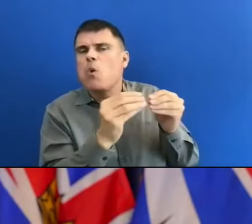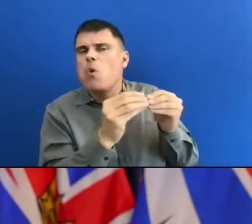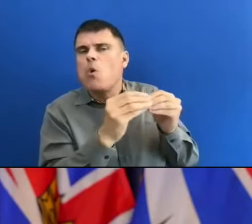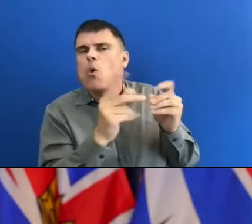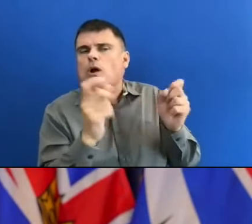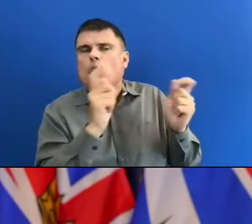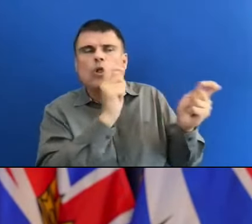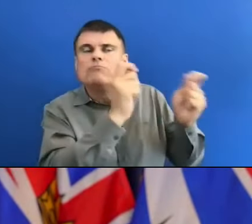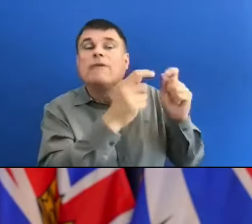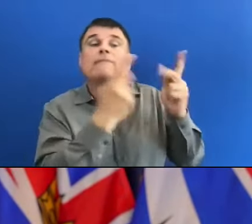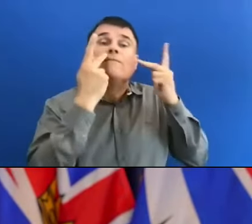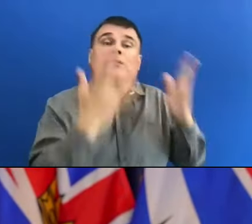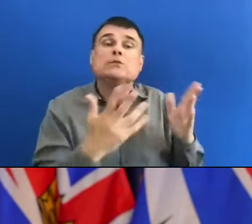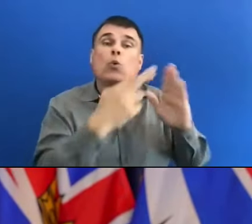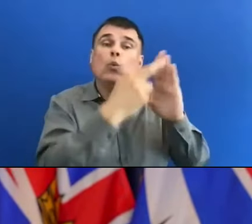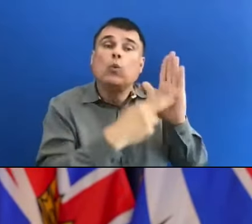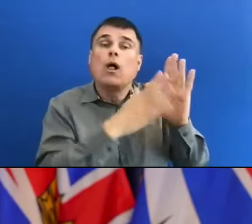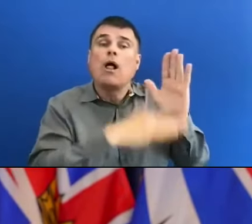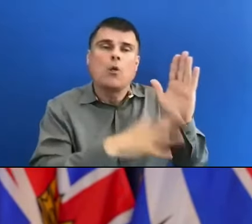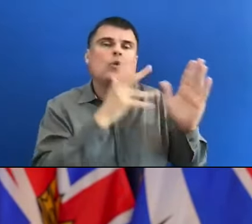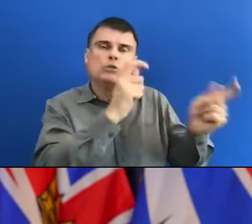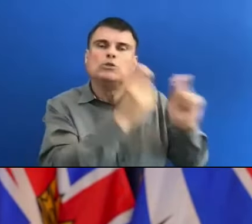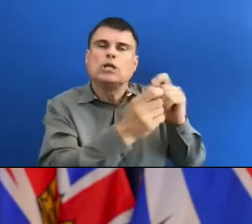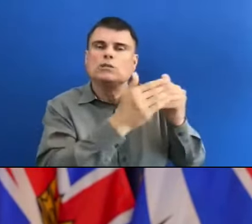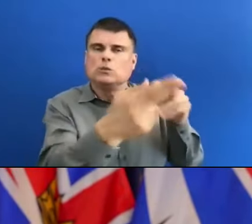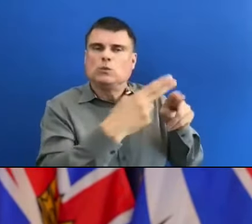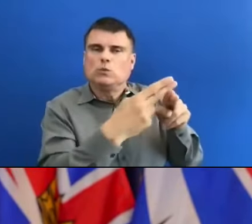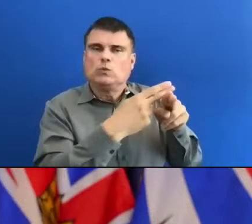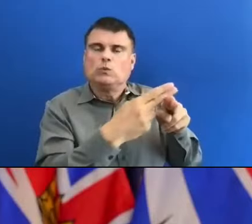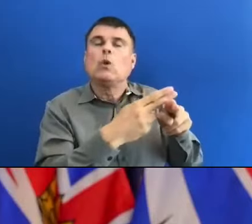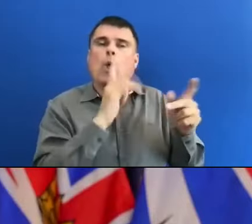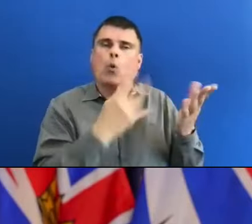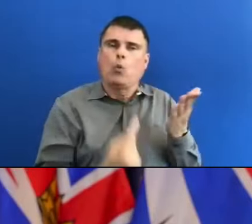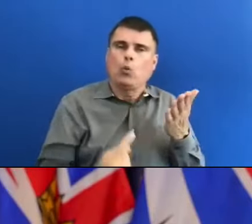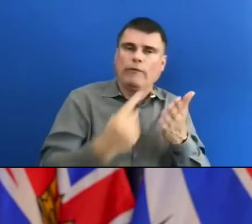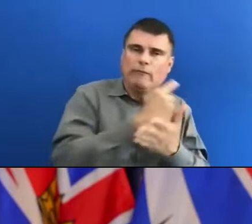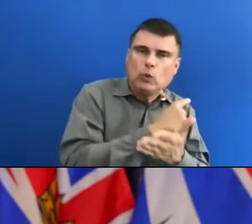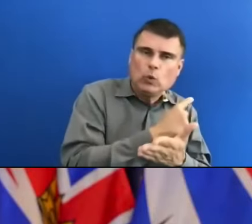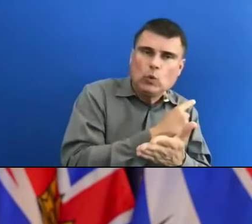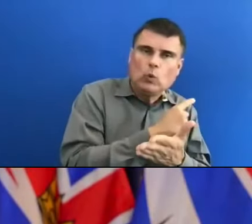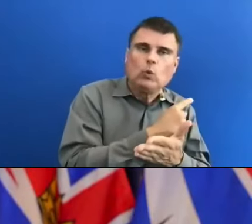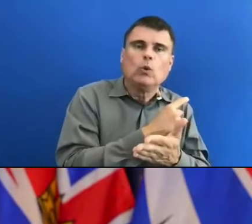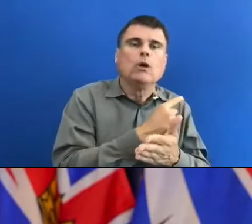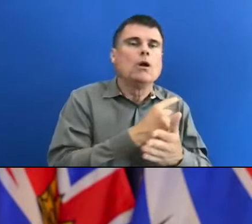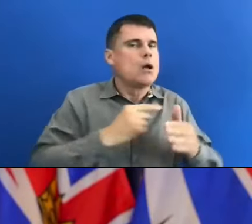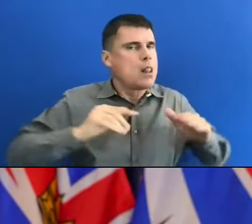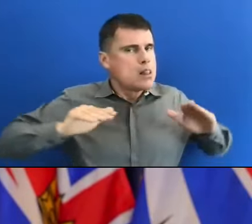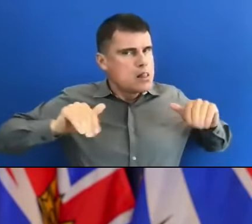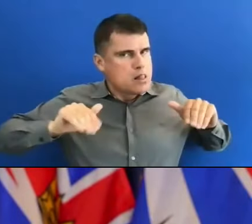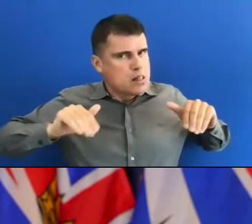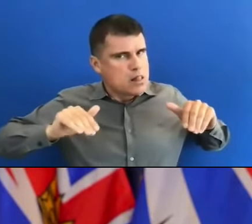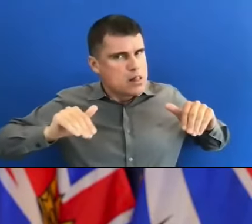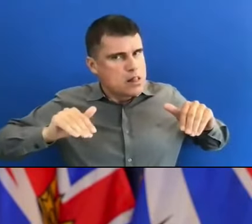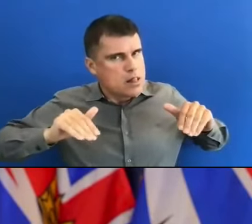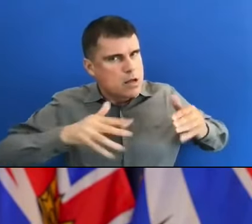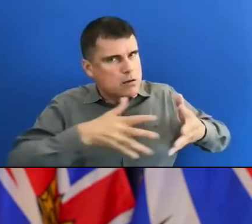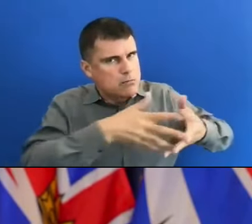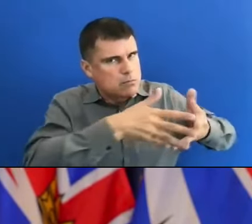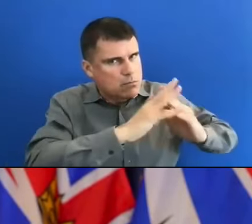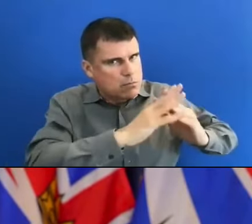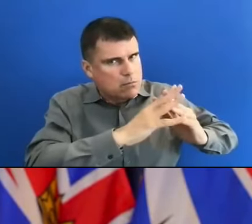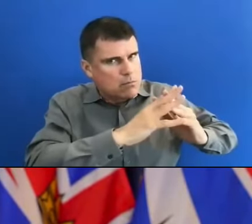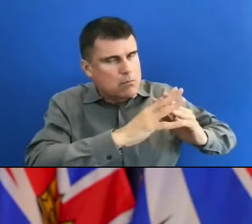are being reviewed right now. But they are not in sync just as we lessen or we increase visitation just as we are